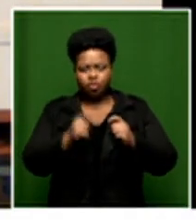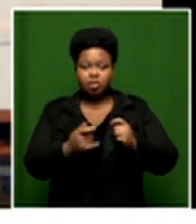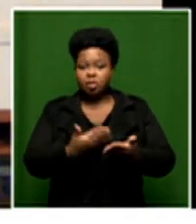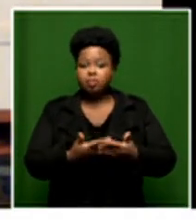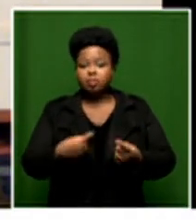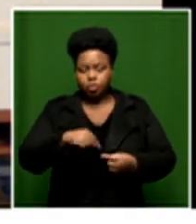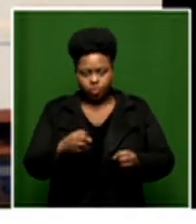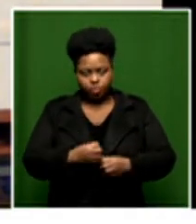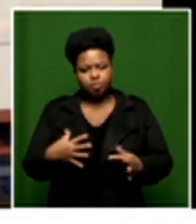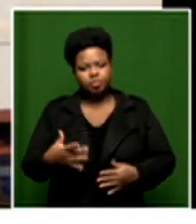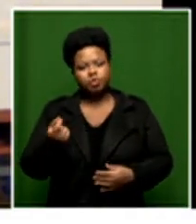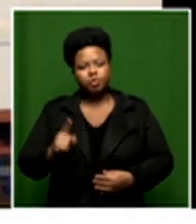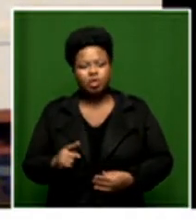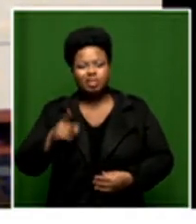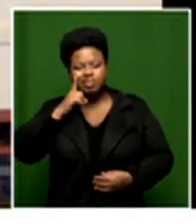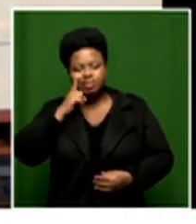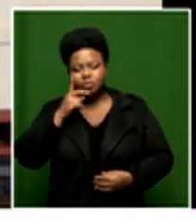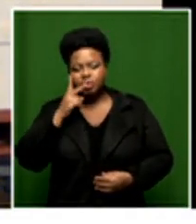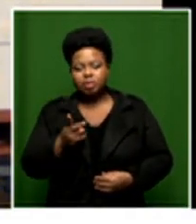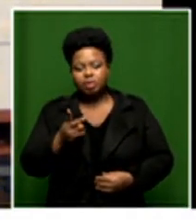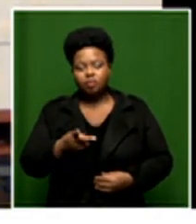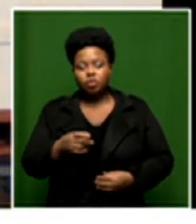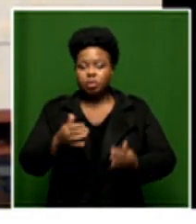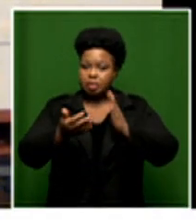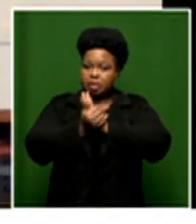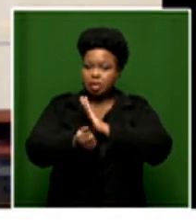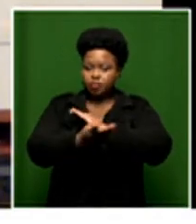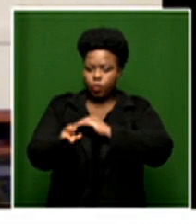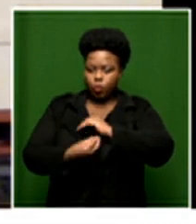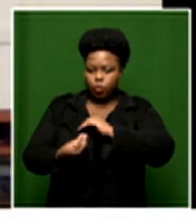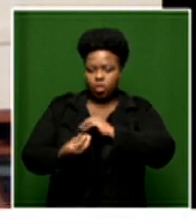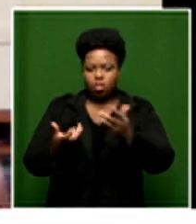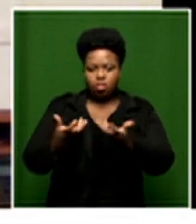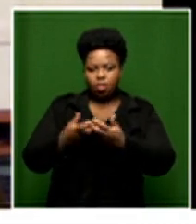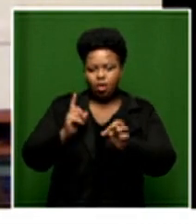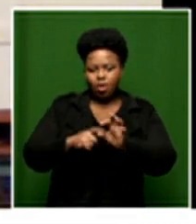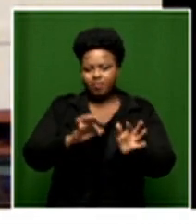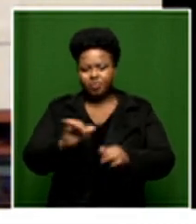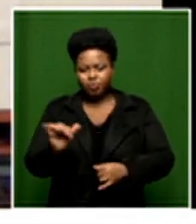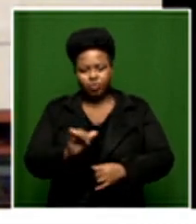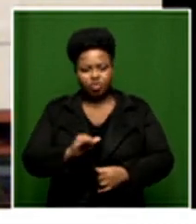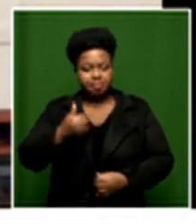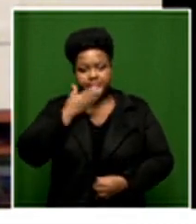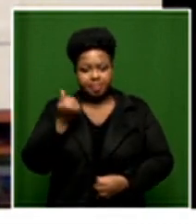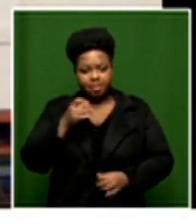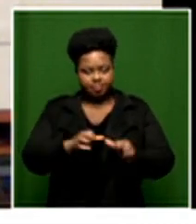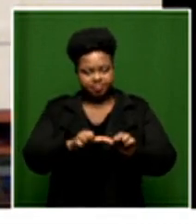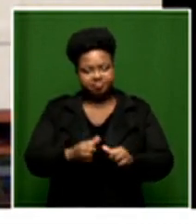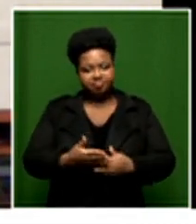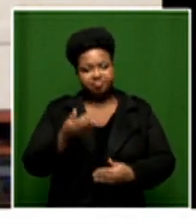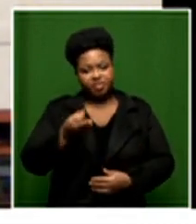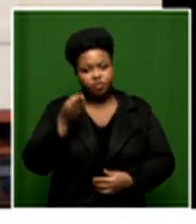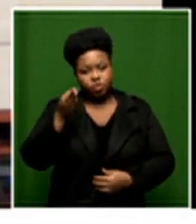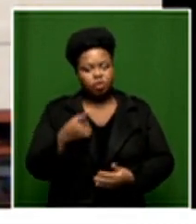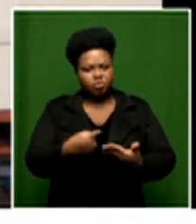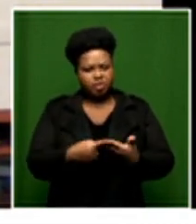to do is to really look what do we invest in from a skill point of view for young people um and i think that that's really for for us the the part of